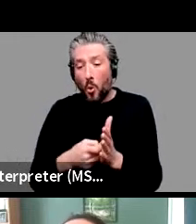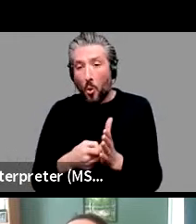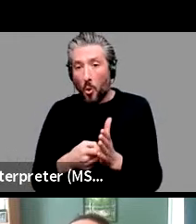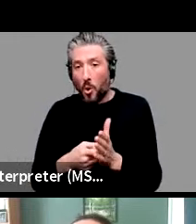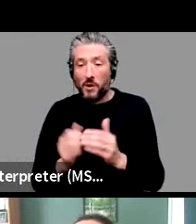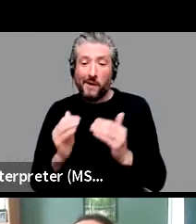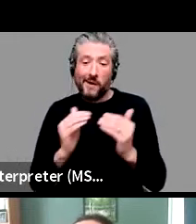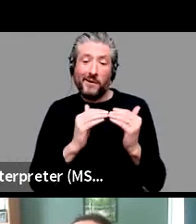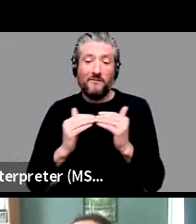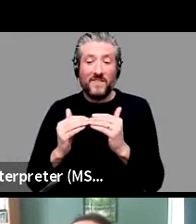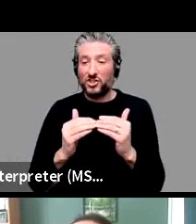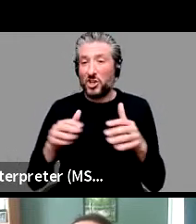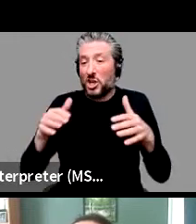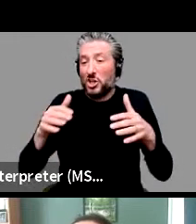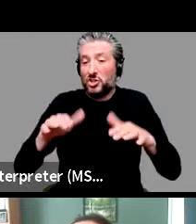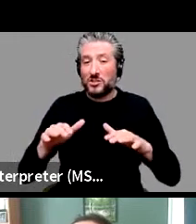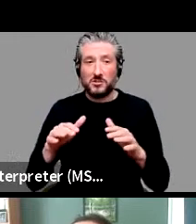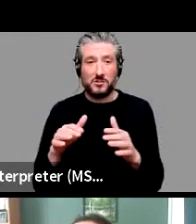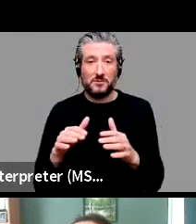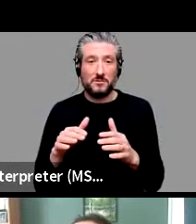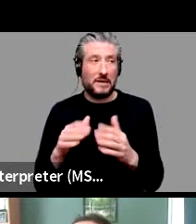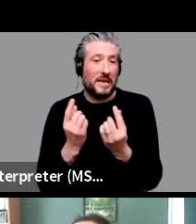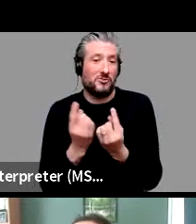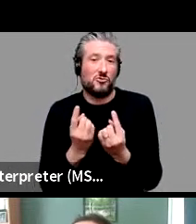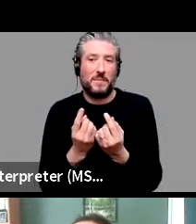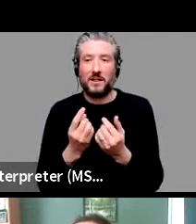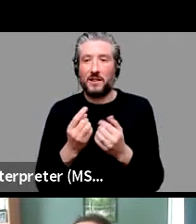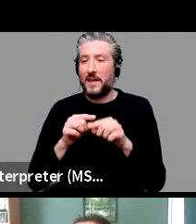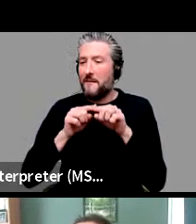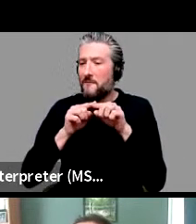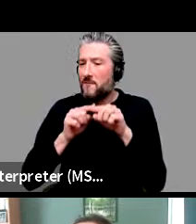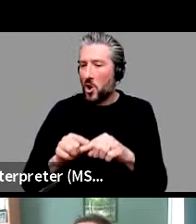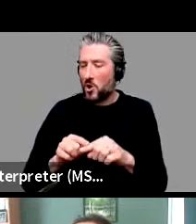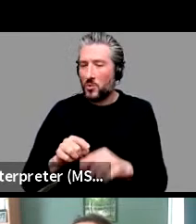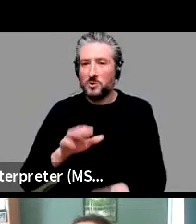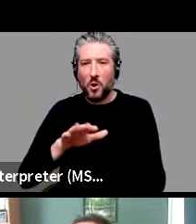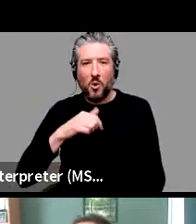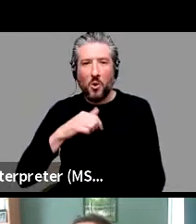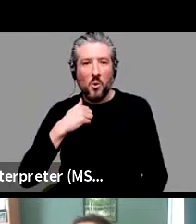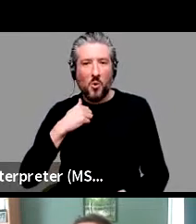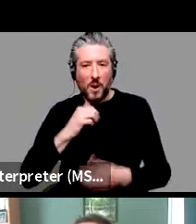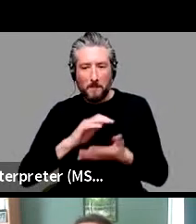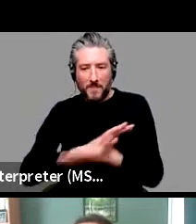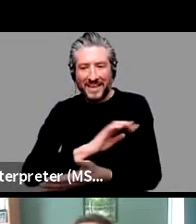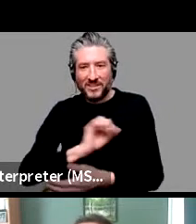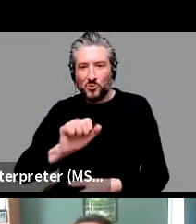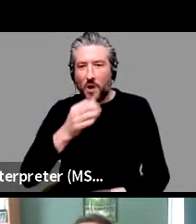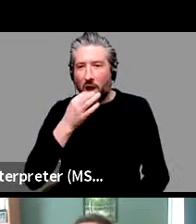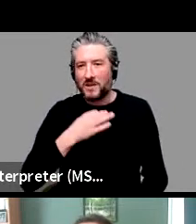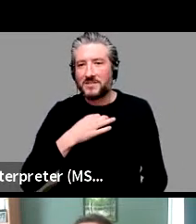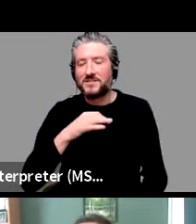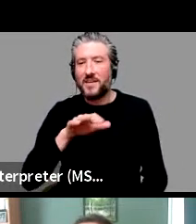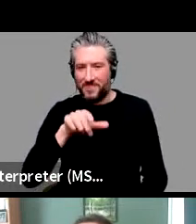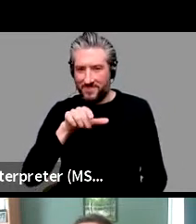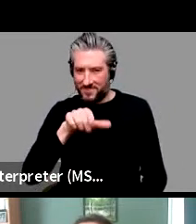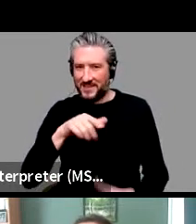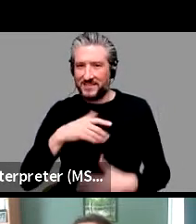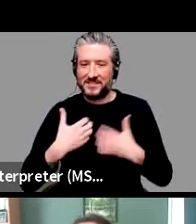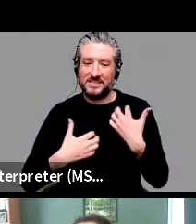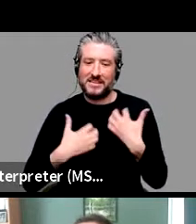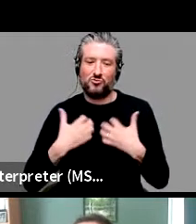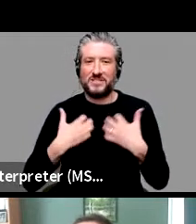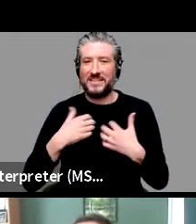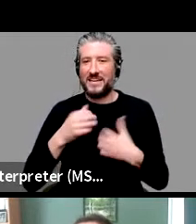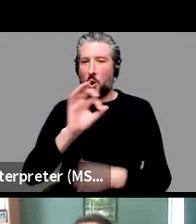instrumentally followed. Oh, I'm so glad you asked that question. Cause I think that's really interesting. Yes. So I